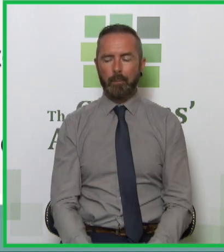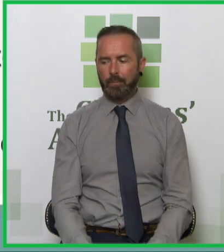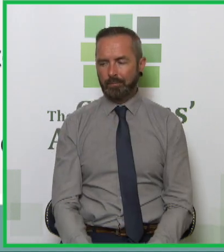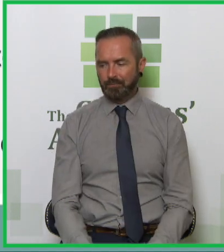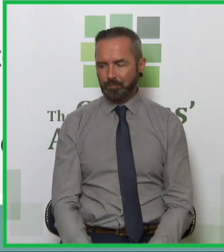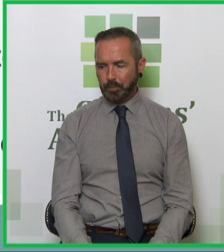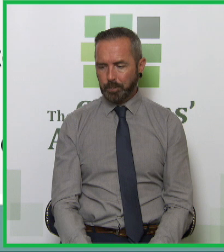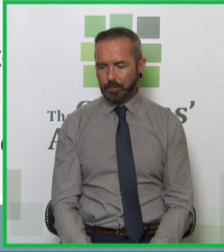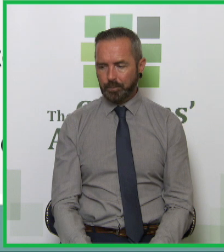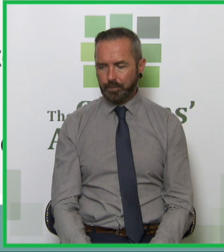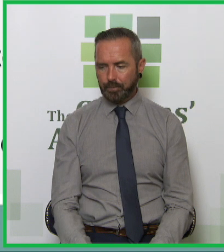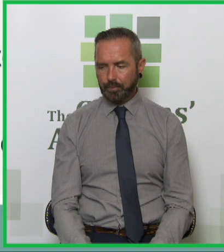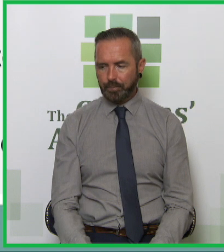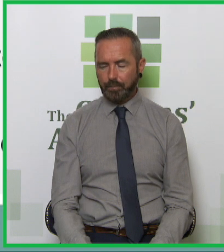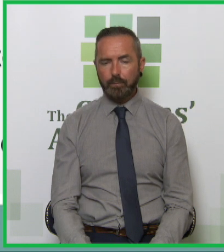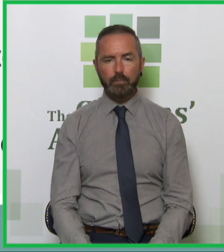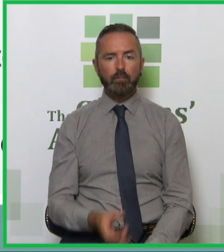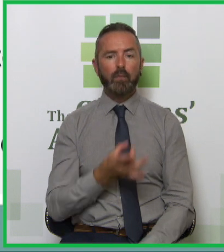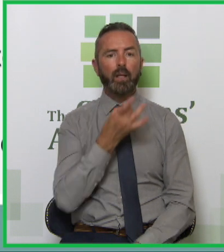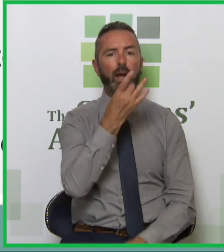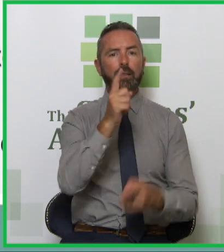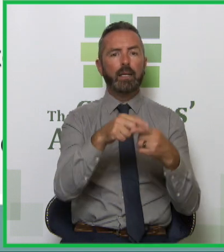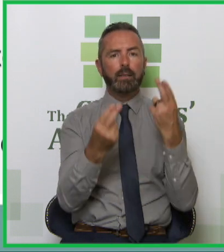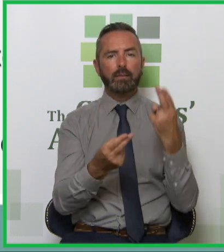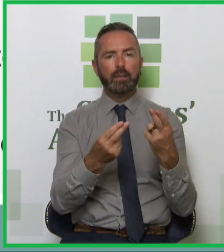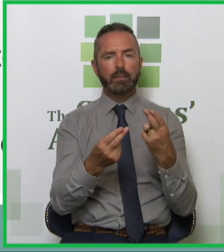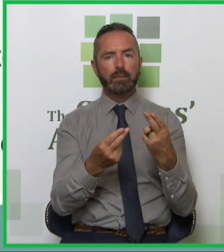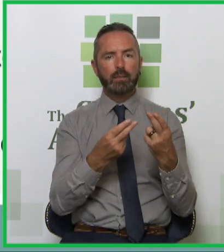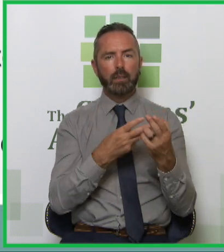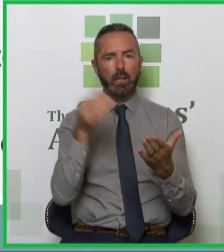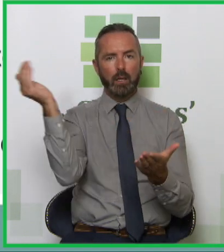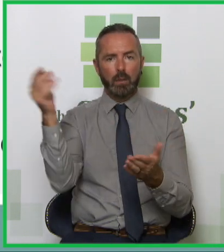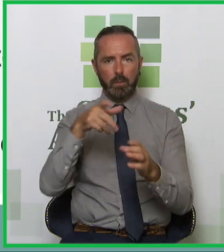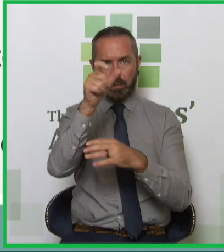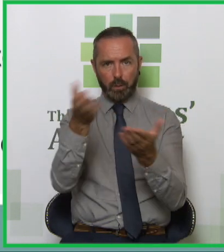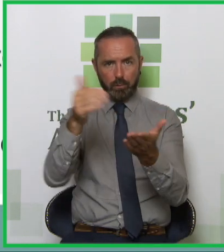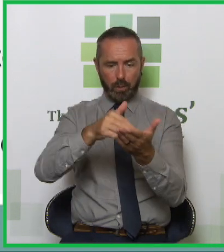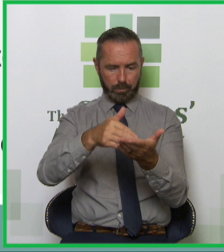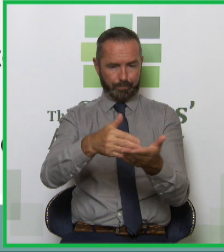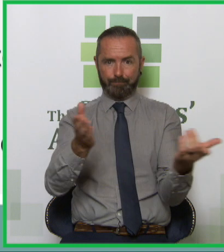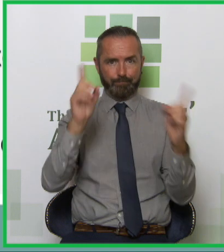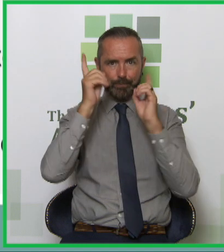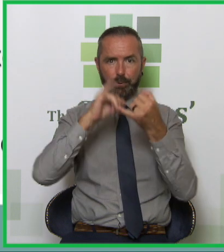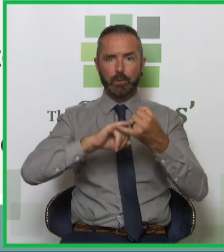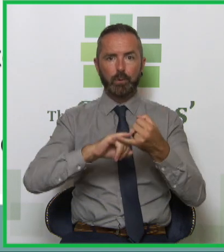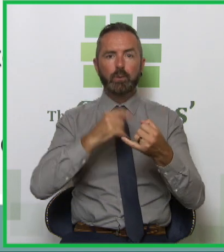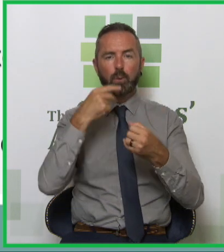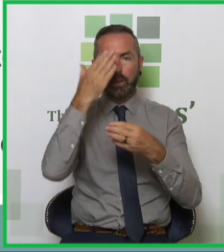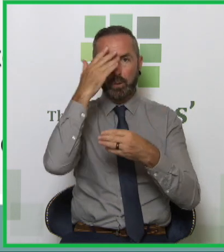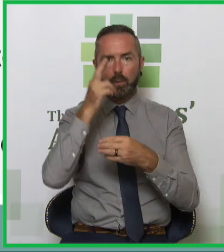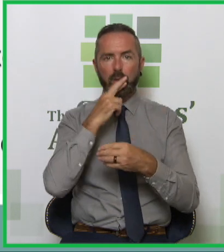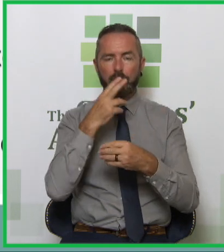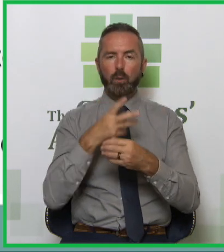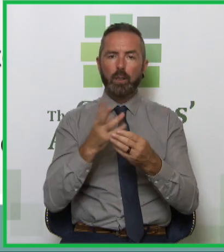So ask and assess. So we don't know who's coming through the door. And we know that people are more likely to discuss change when they're being asked rather than being lectured to.